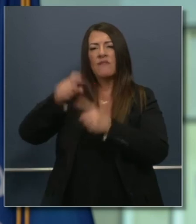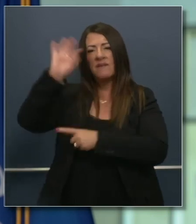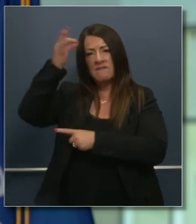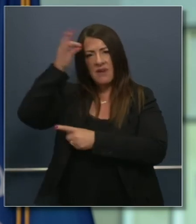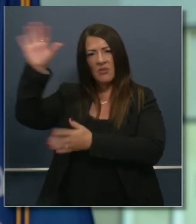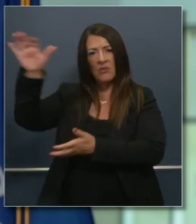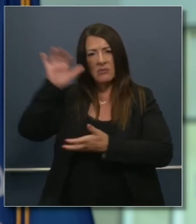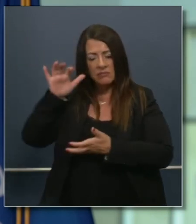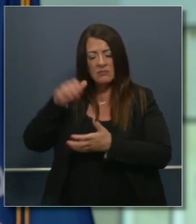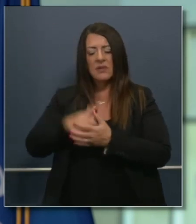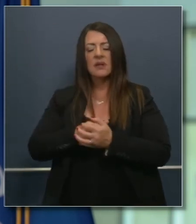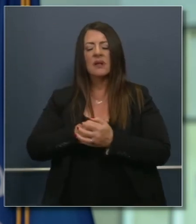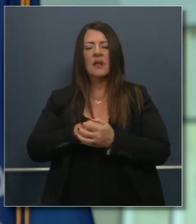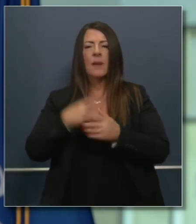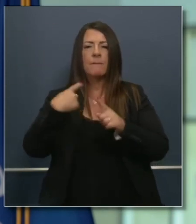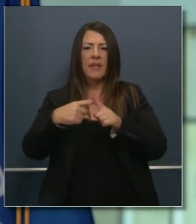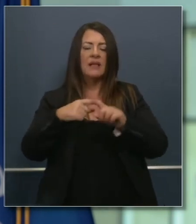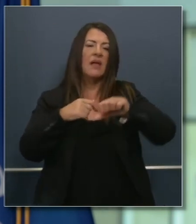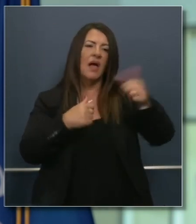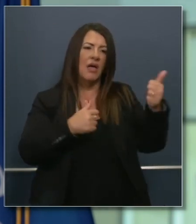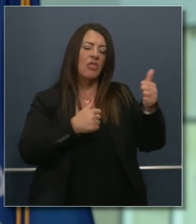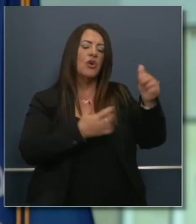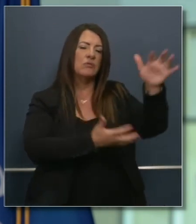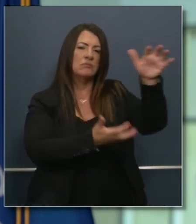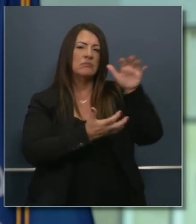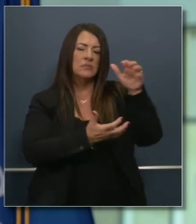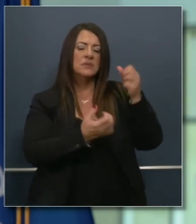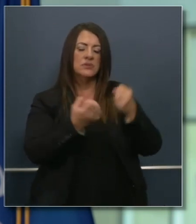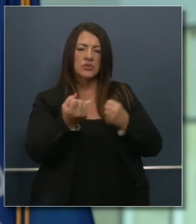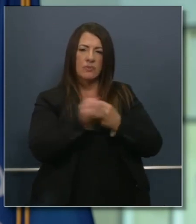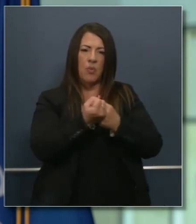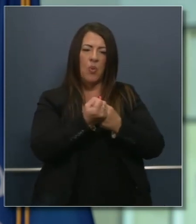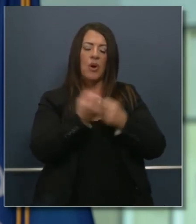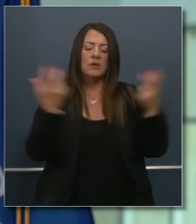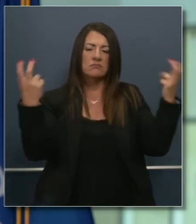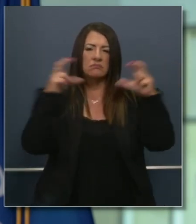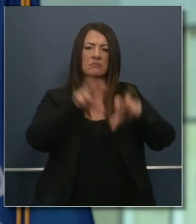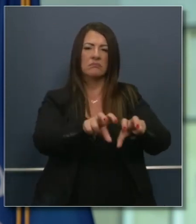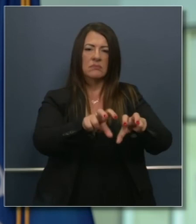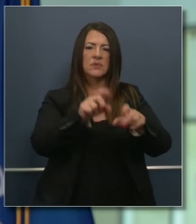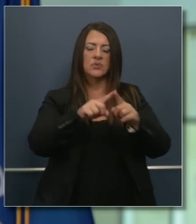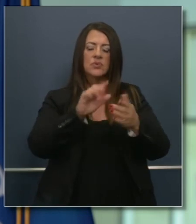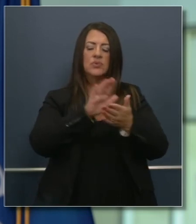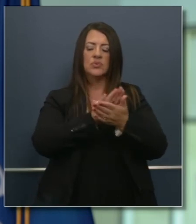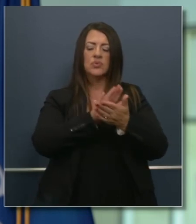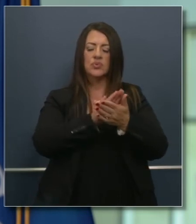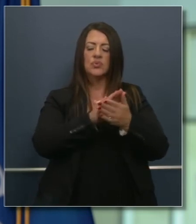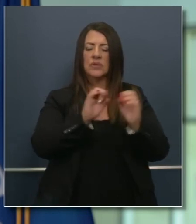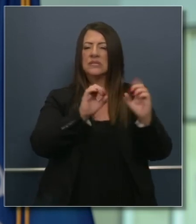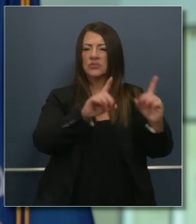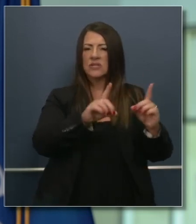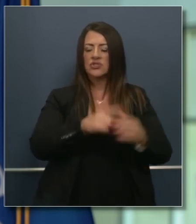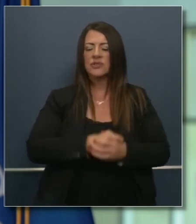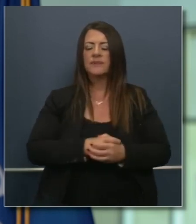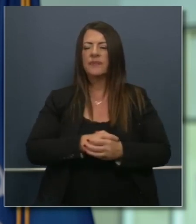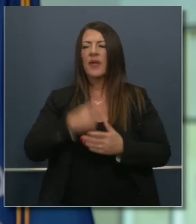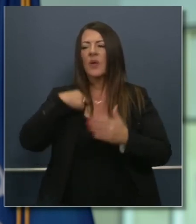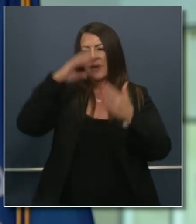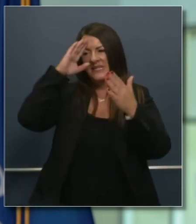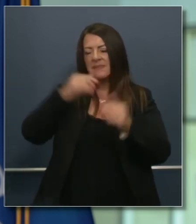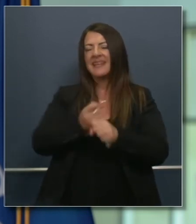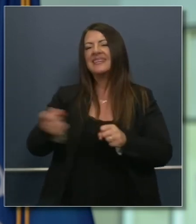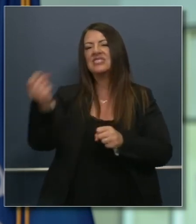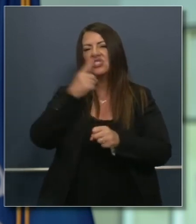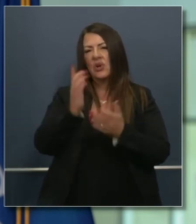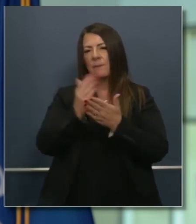it with some expectation of additional support, including to our public education system. We anticipate gaps in our budget next year,